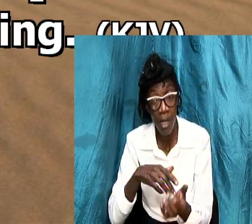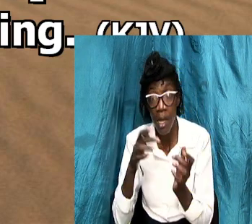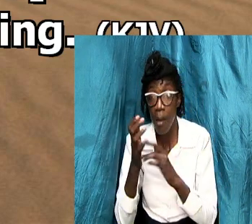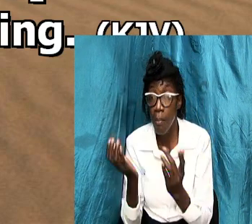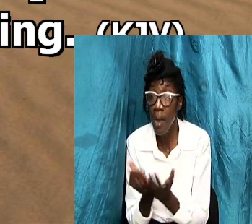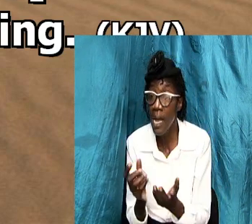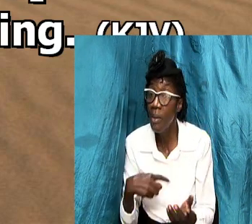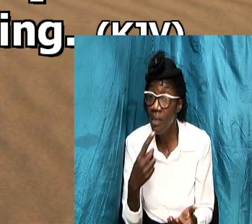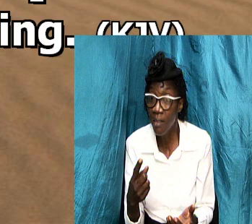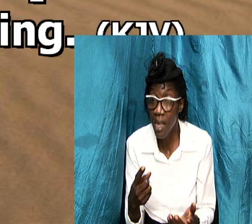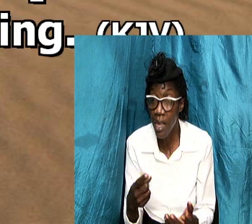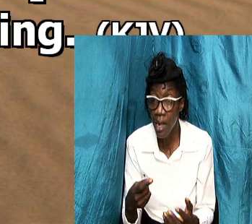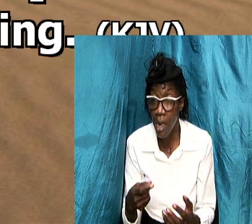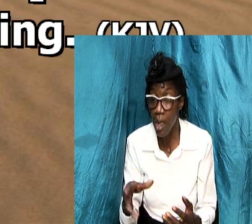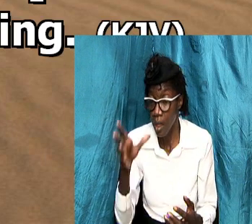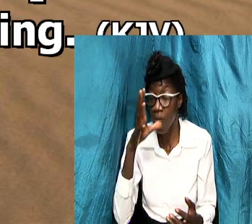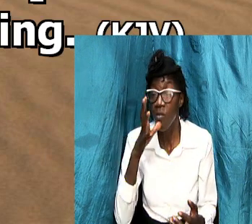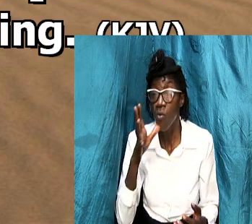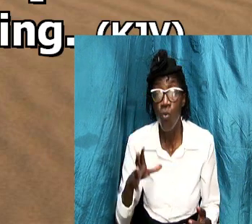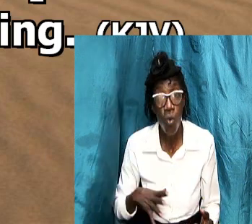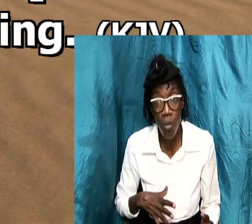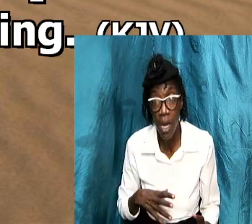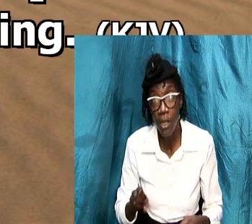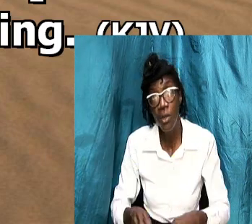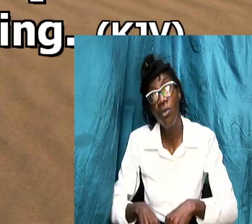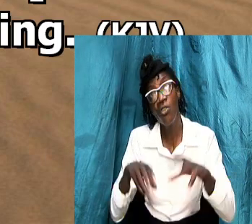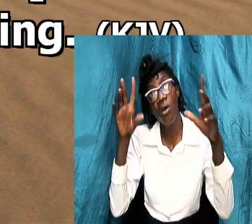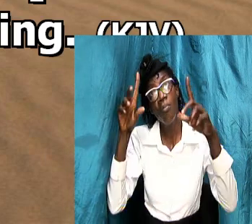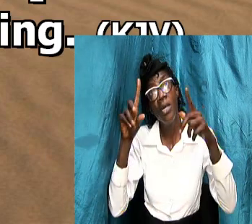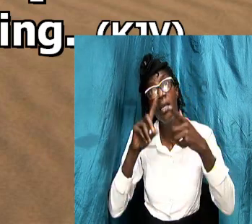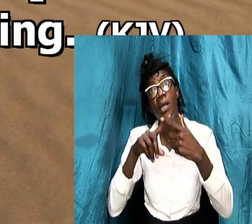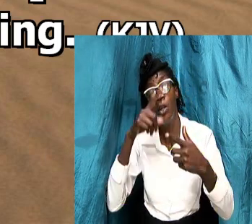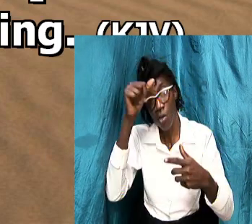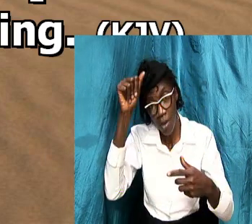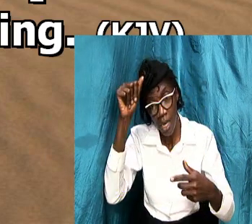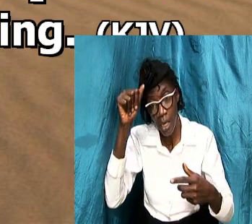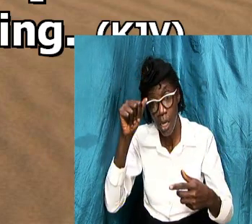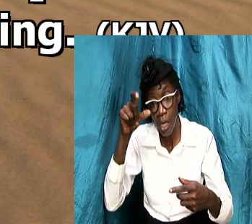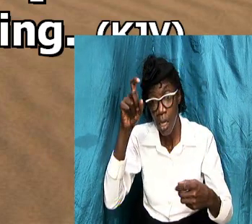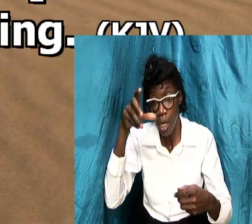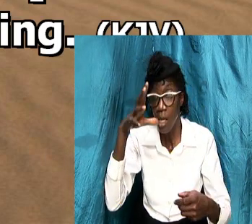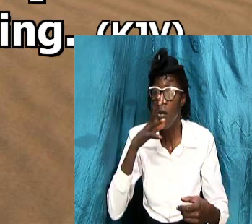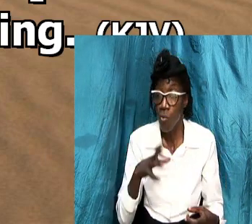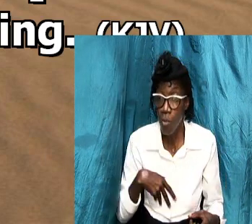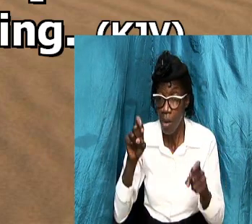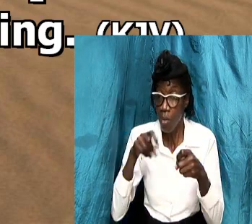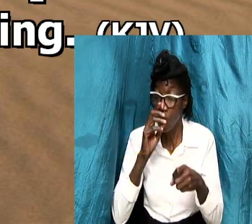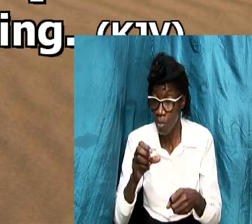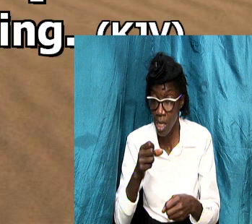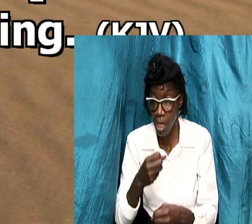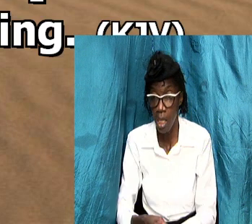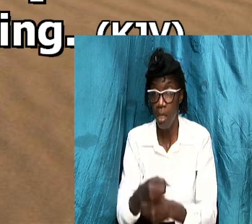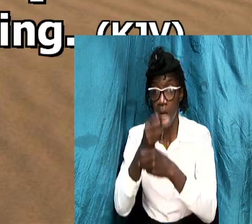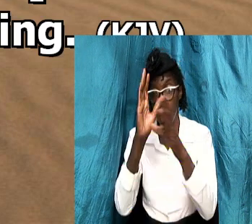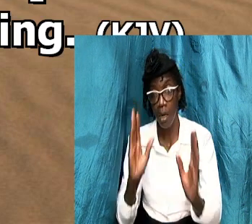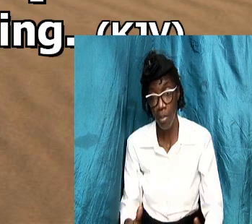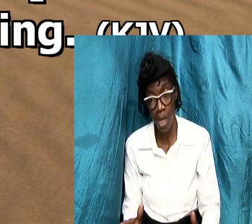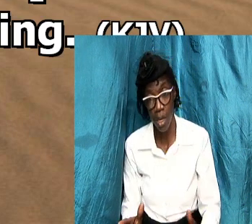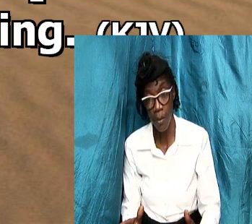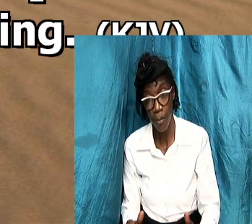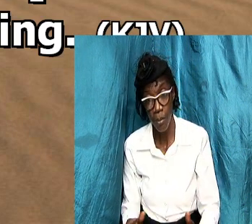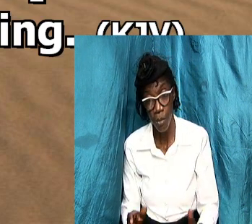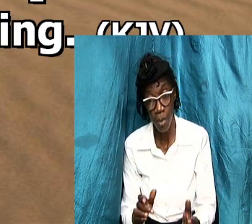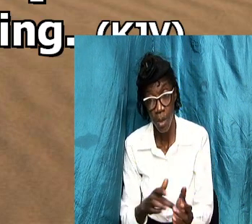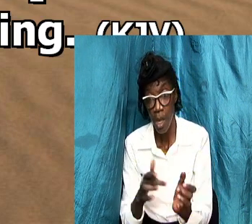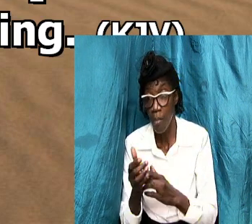submit to the man it is because she is to be his helper for didn't genesis says she was made his helmet and therefore